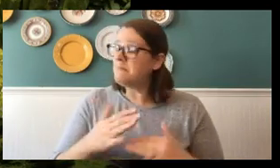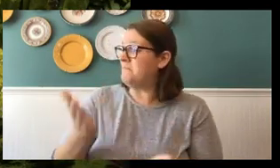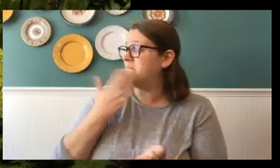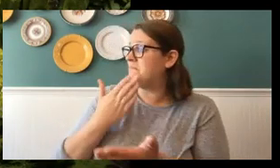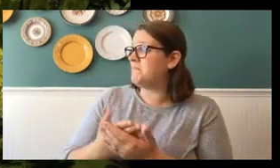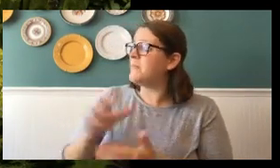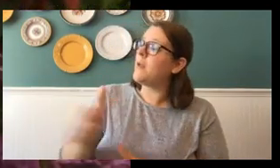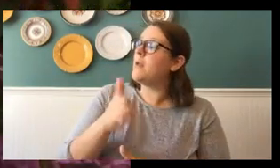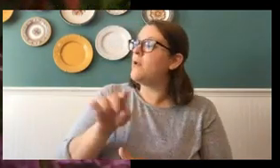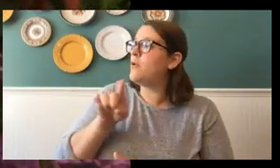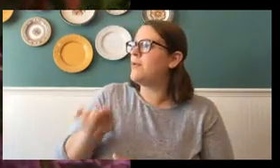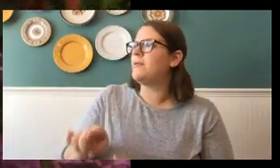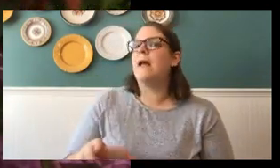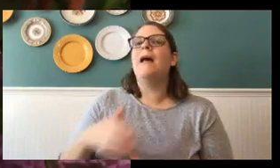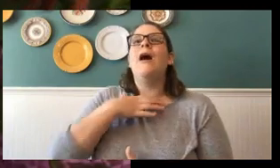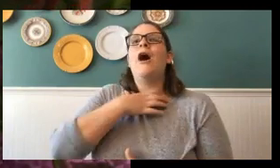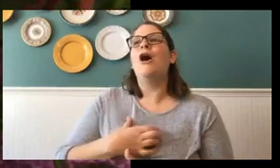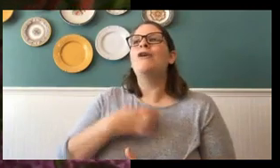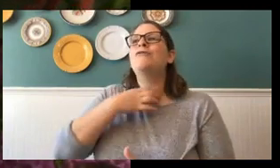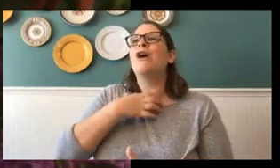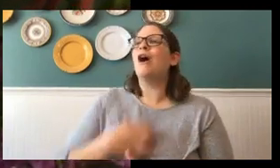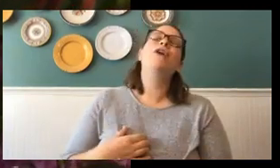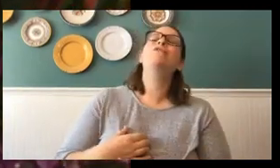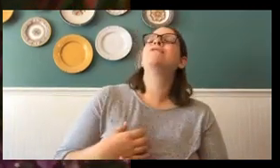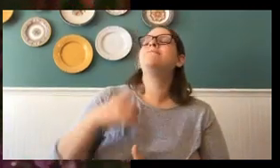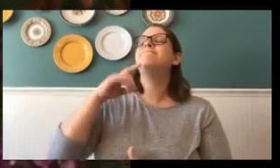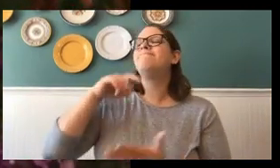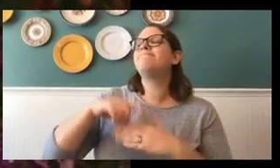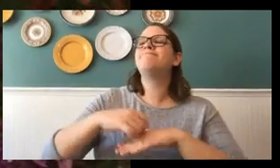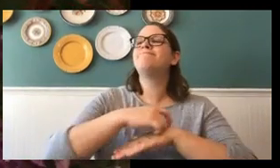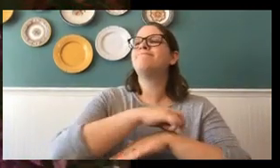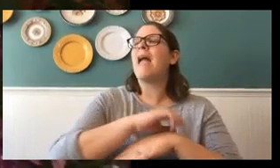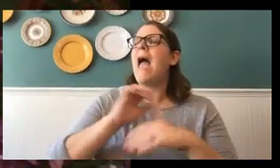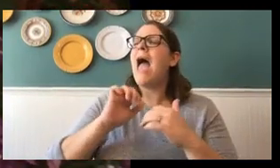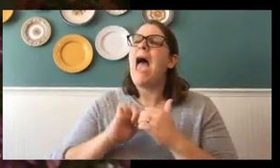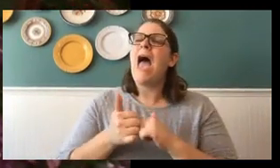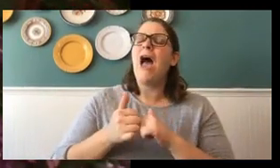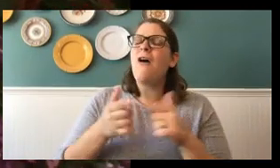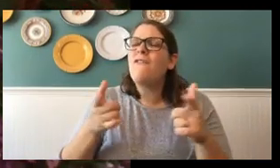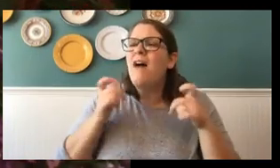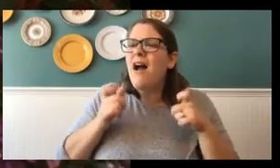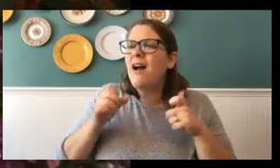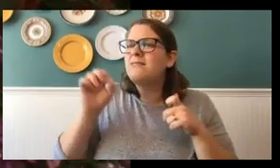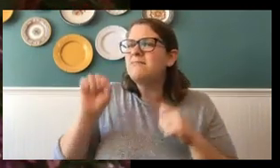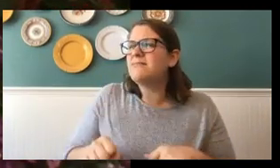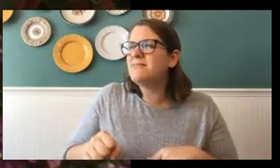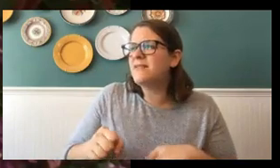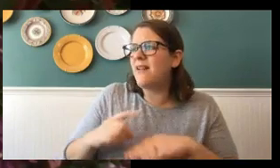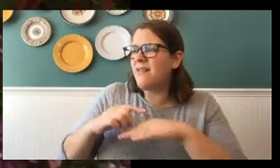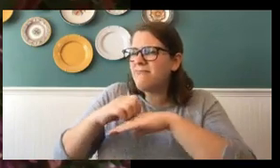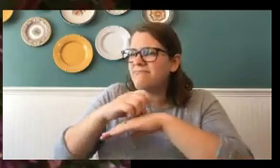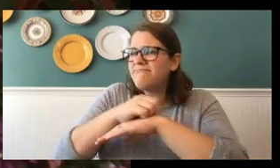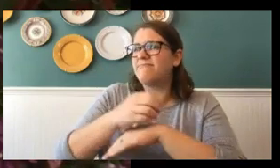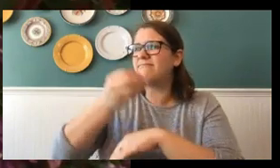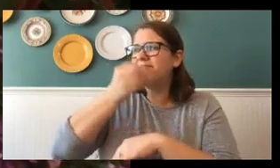there. Hungry, hungry caterpillars. They want to know how fast can a caterpillar eat through how many leaves or